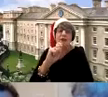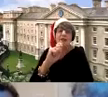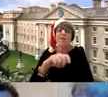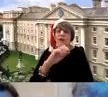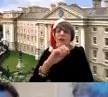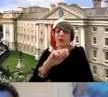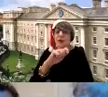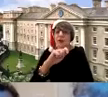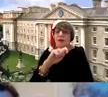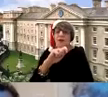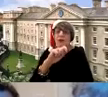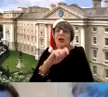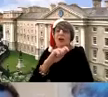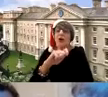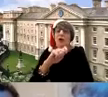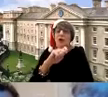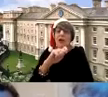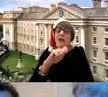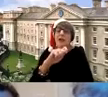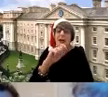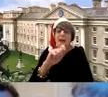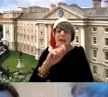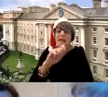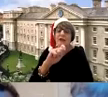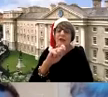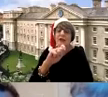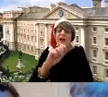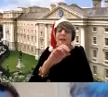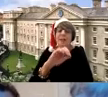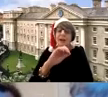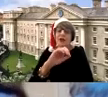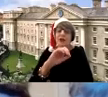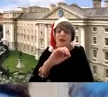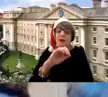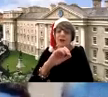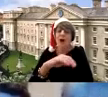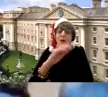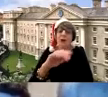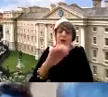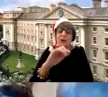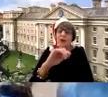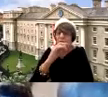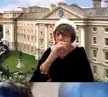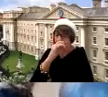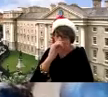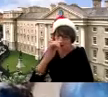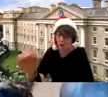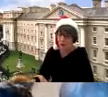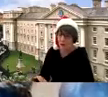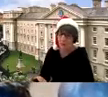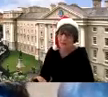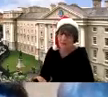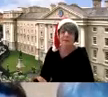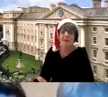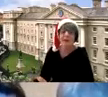1st of december to 24th you're going to get an activity explain to you what you can do and how to